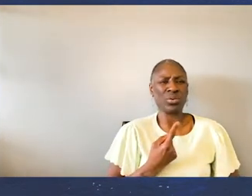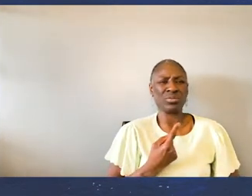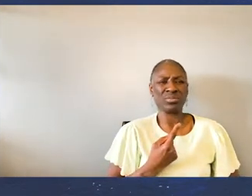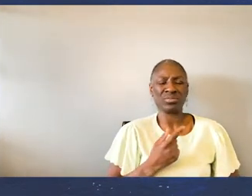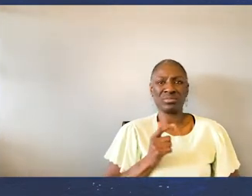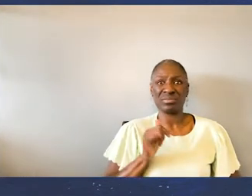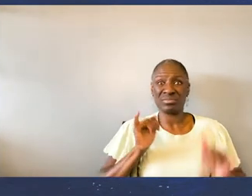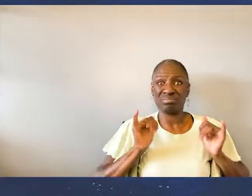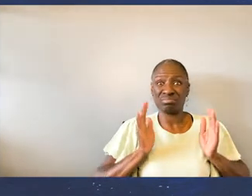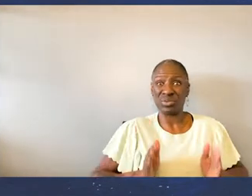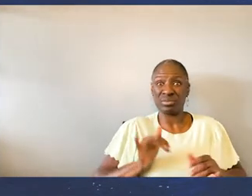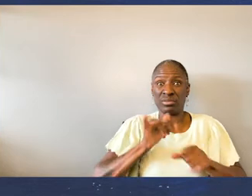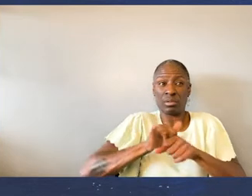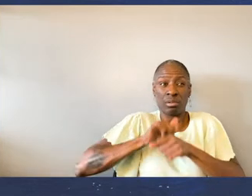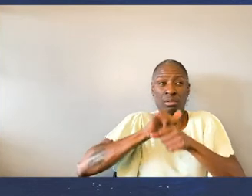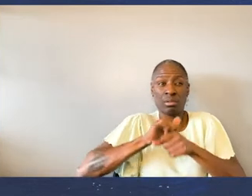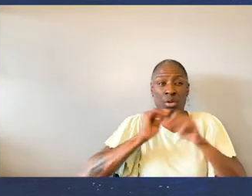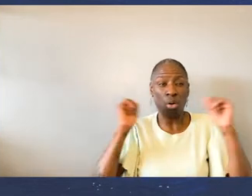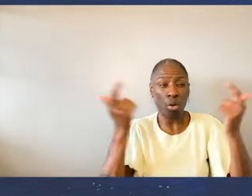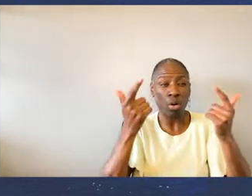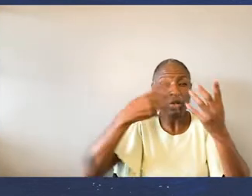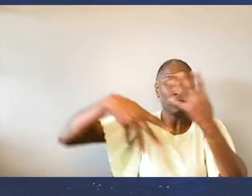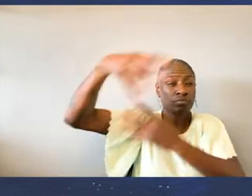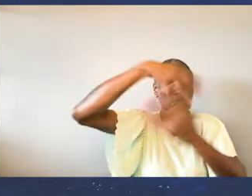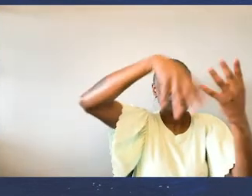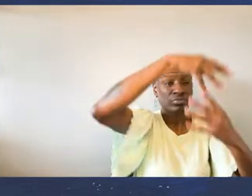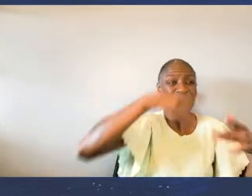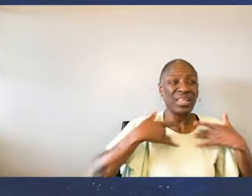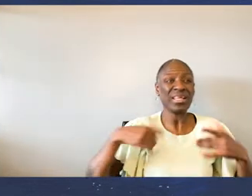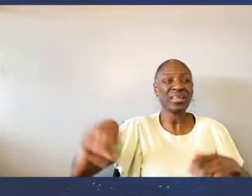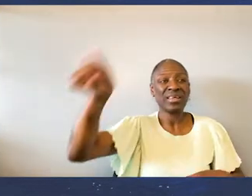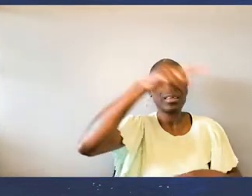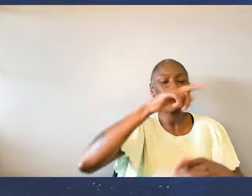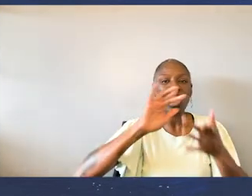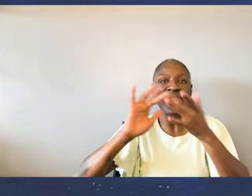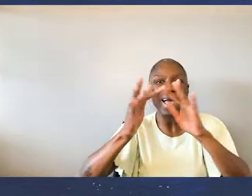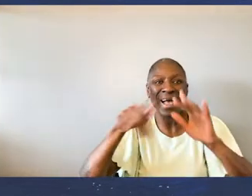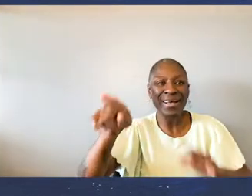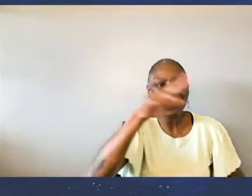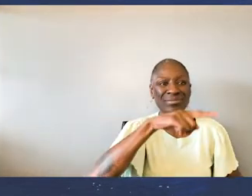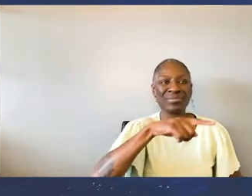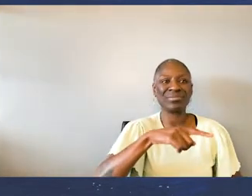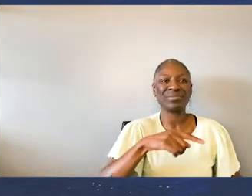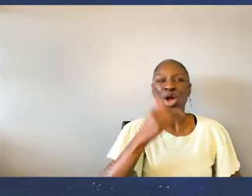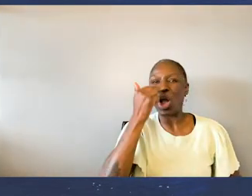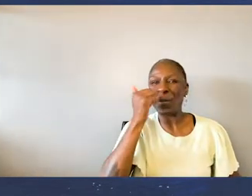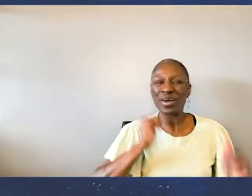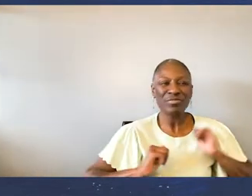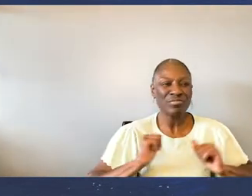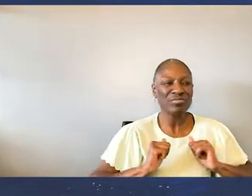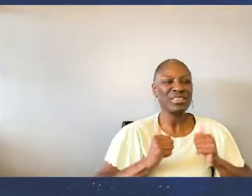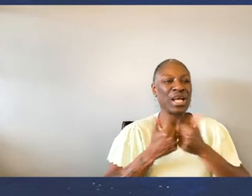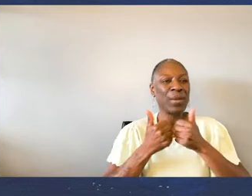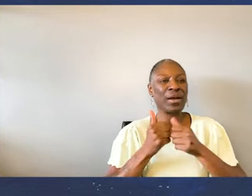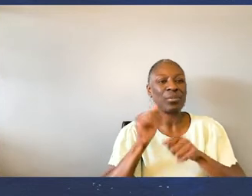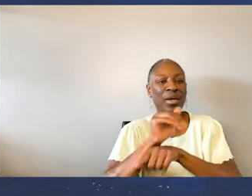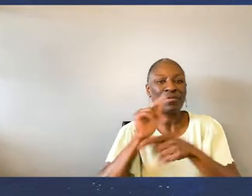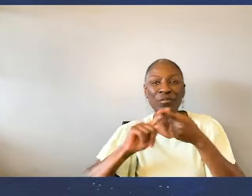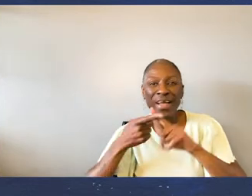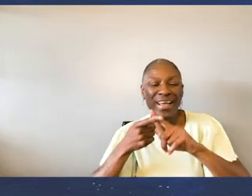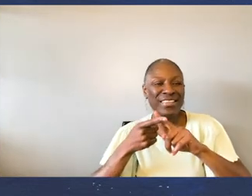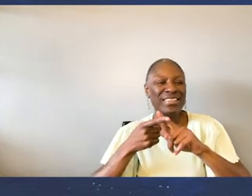isolated, but all of these social opportunities moved online. So things like comedy shows or even gaming nights with friends.